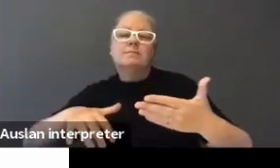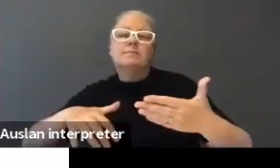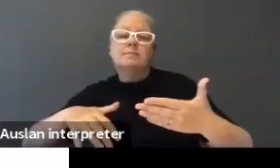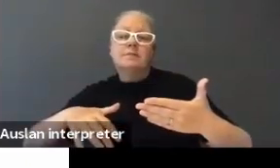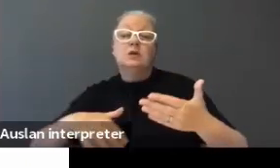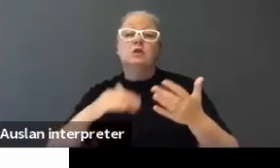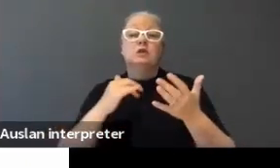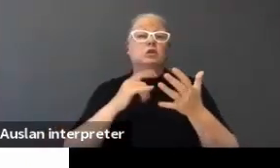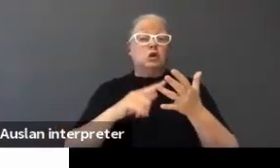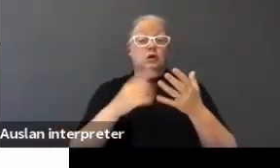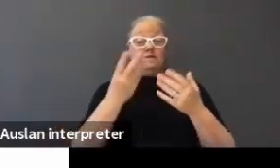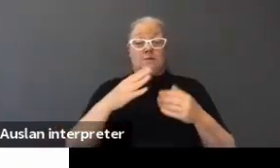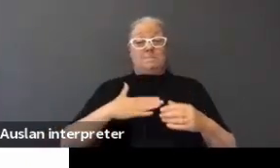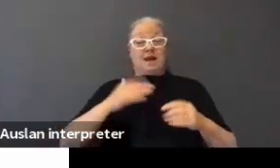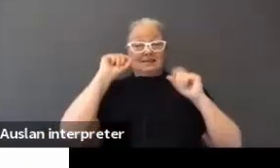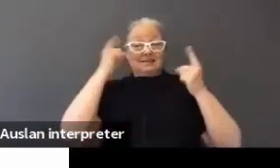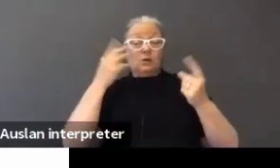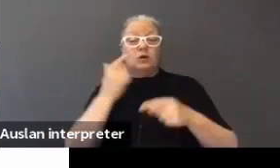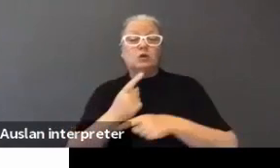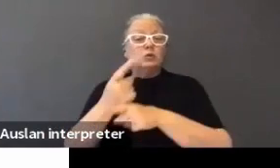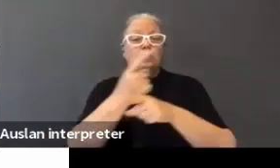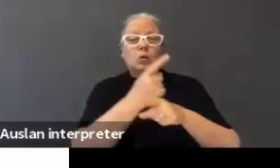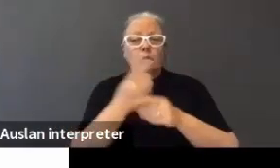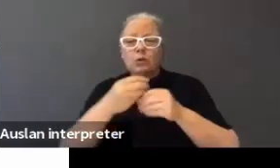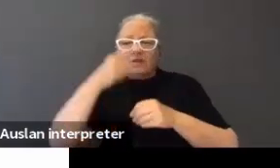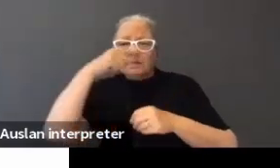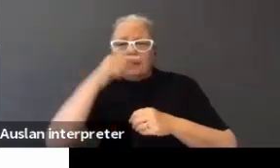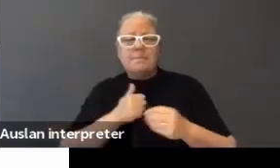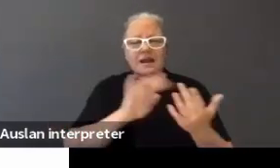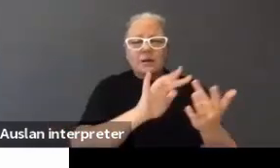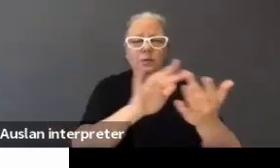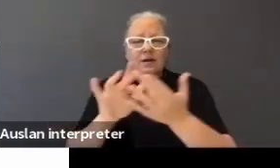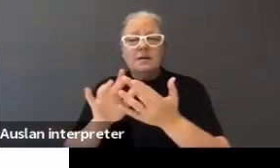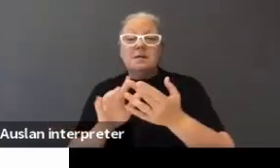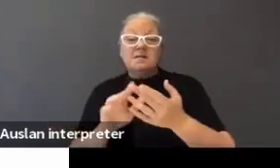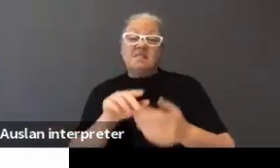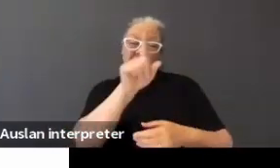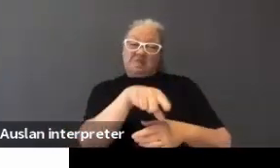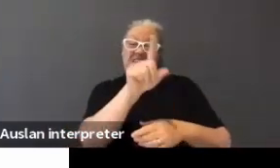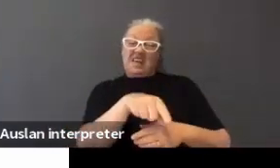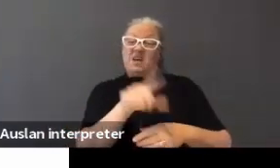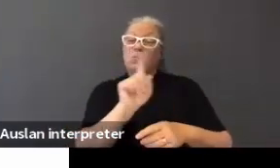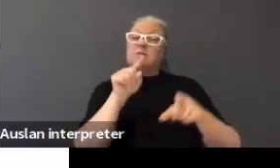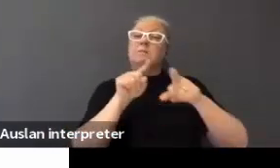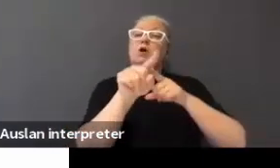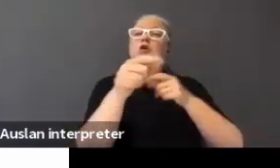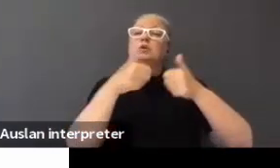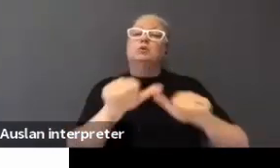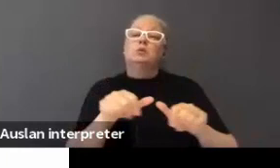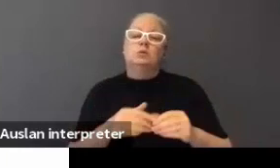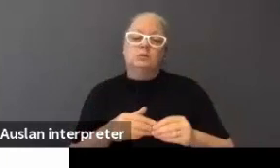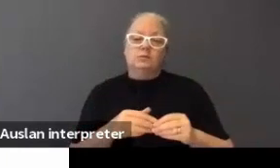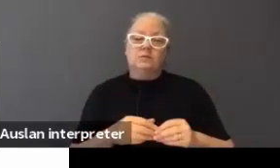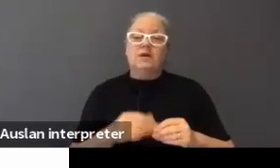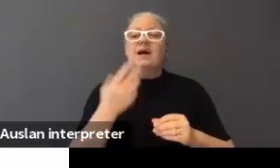from my understanding from talking around networks, they're the majority of systems that are being used. There are